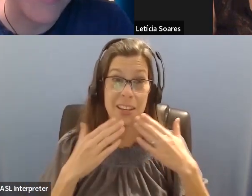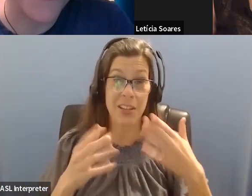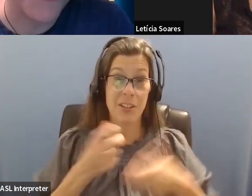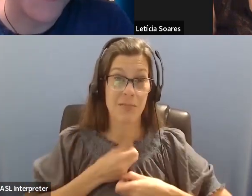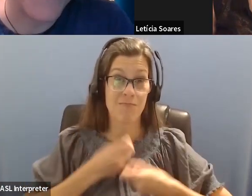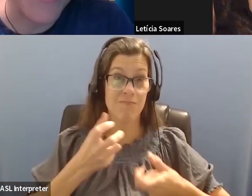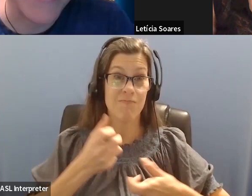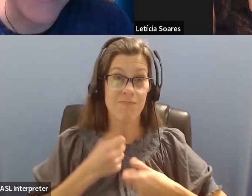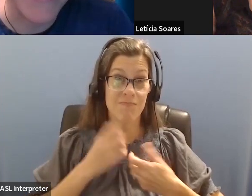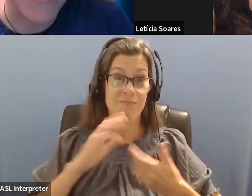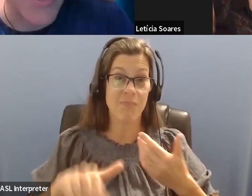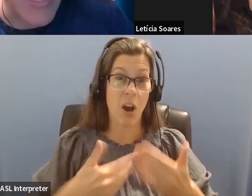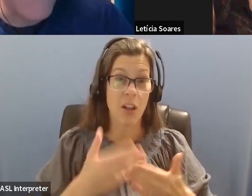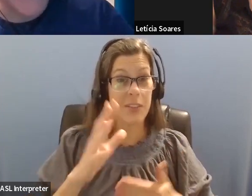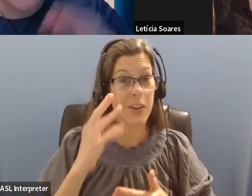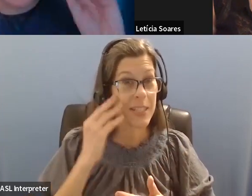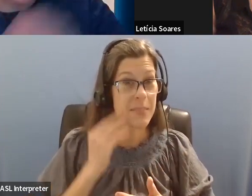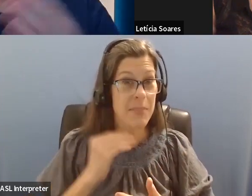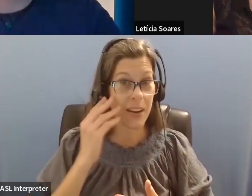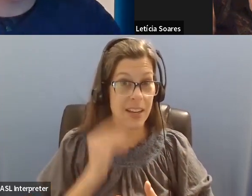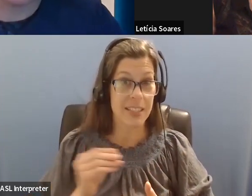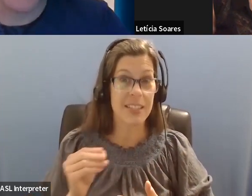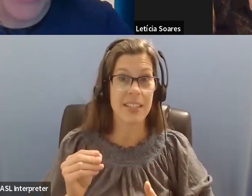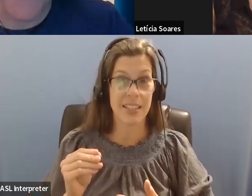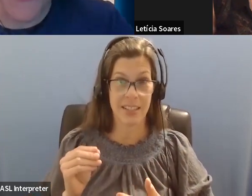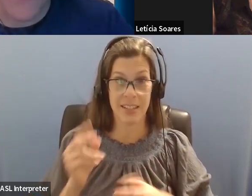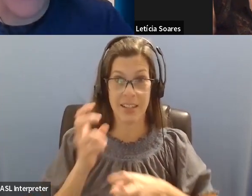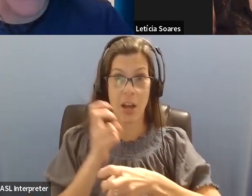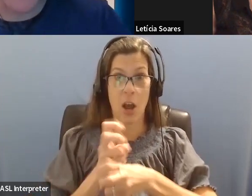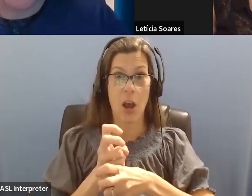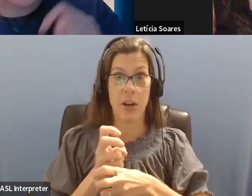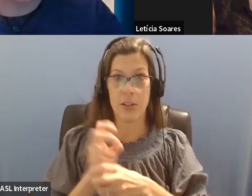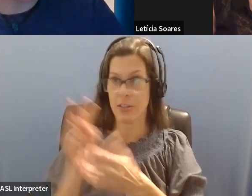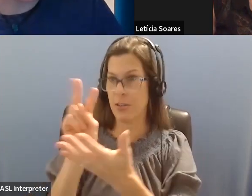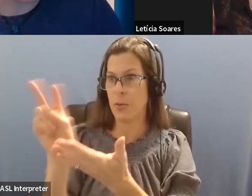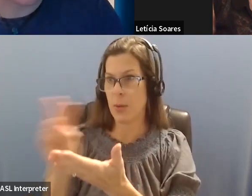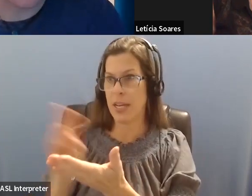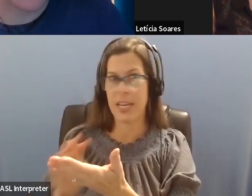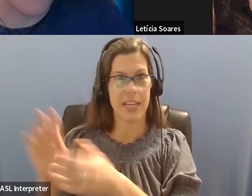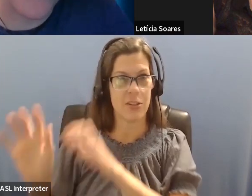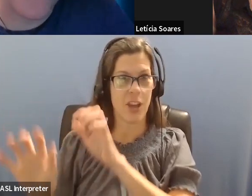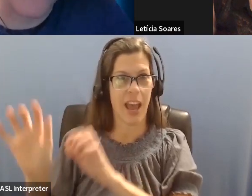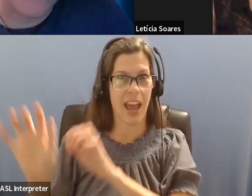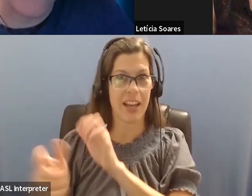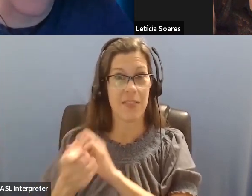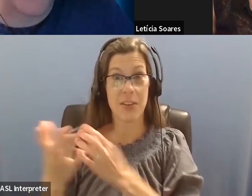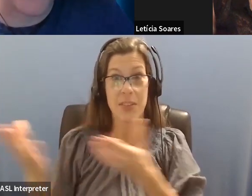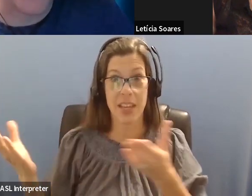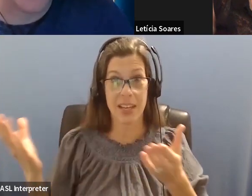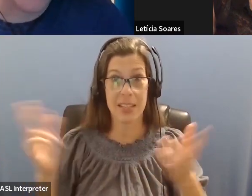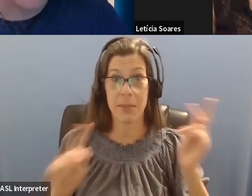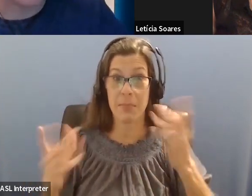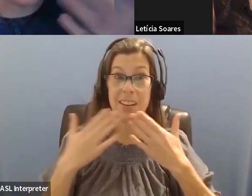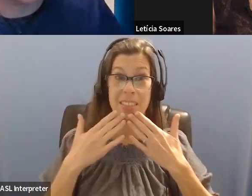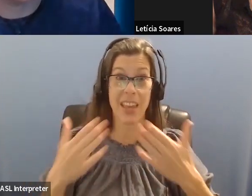all of this and all your experiences. And I have seen, I, it's hard for me to keep track of the chat, but I've seen a few things pop up where people have been really grateful